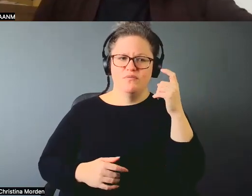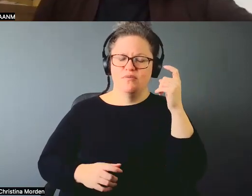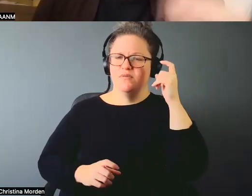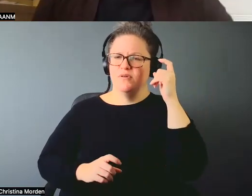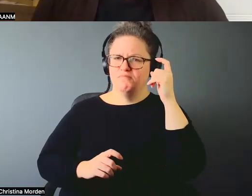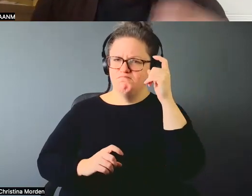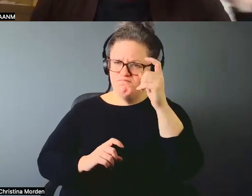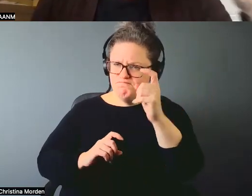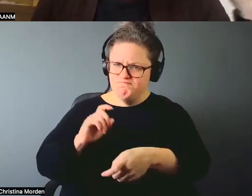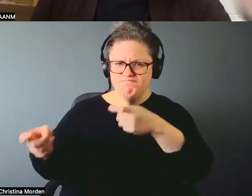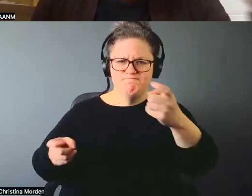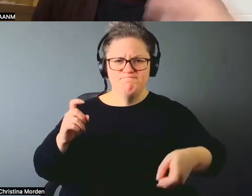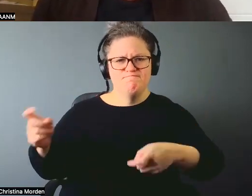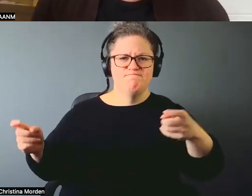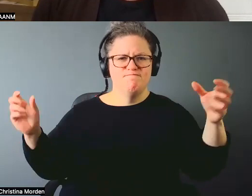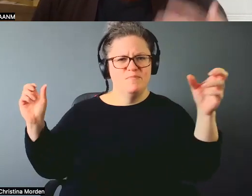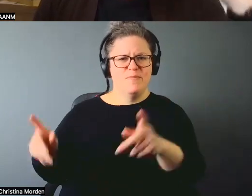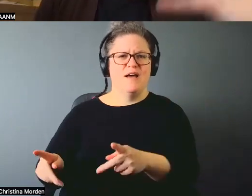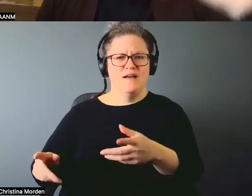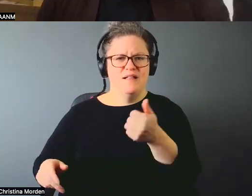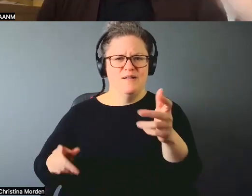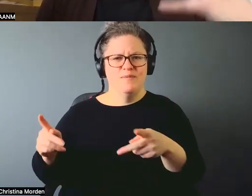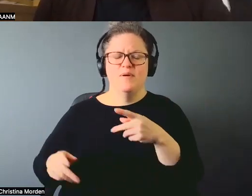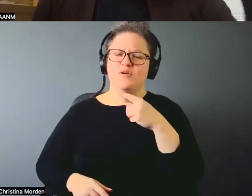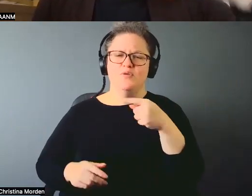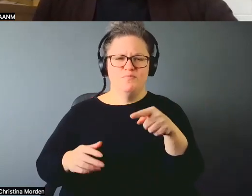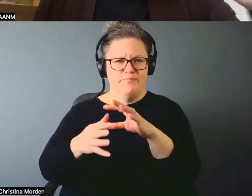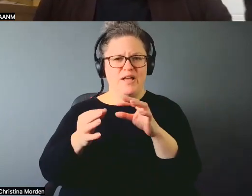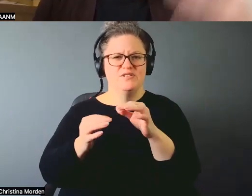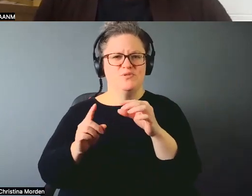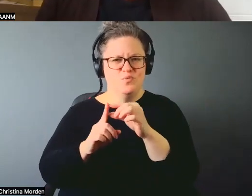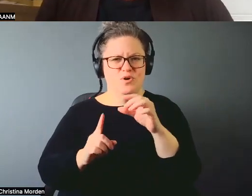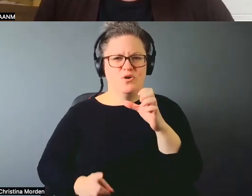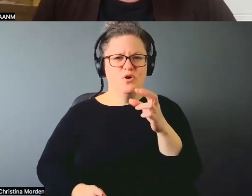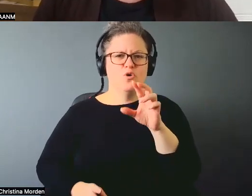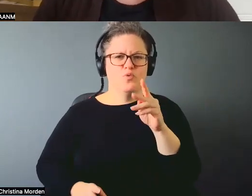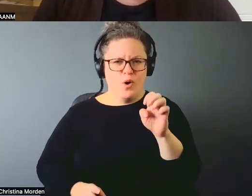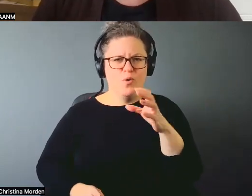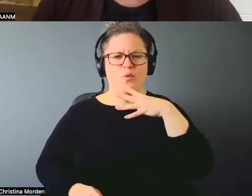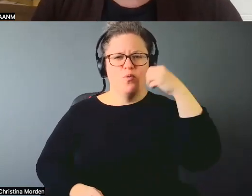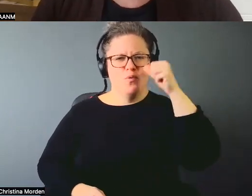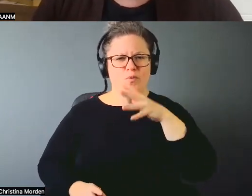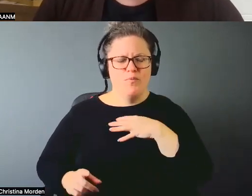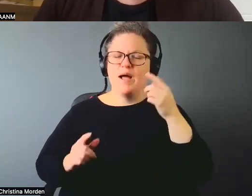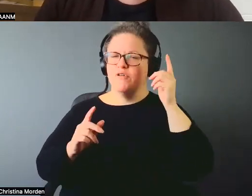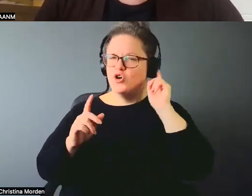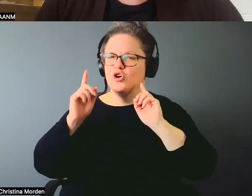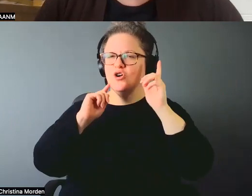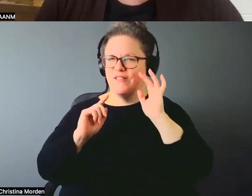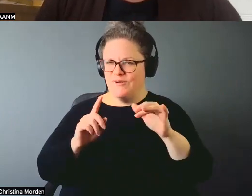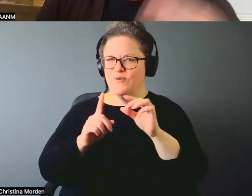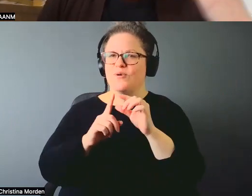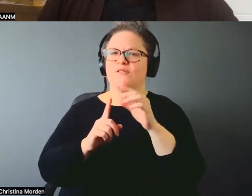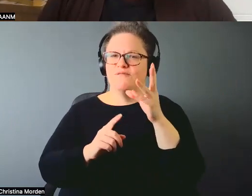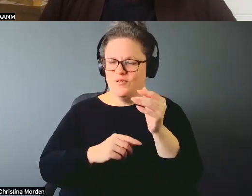really resonated with me when you said when you mentioned the word crone because it's something that I've been hearing the last couple years from other women artists. Um,